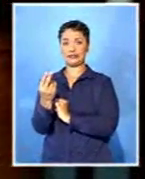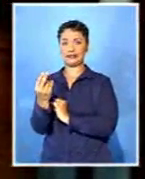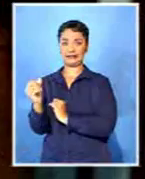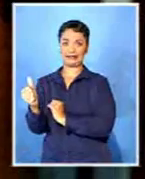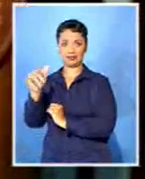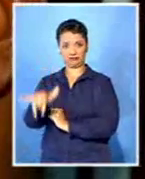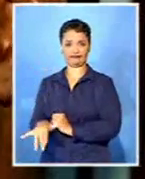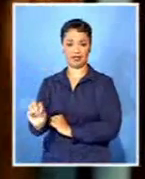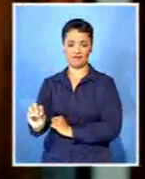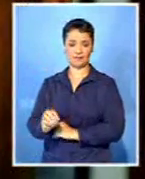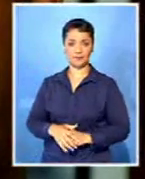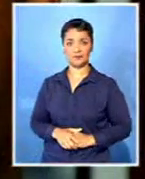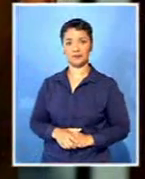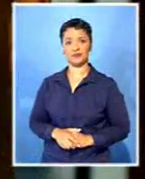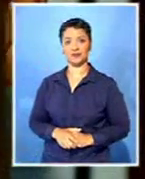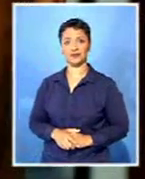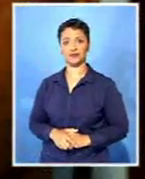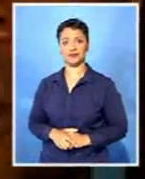SABC News, at the Johannesburg Magistrates Court.